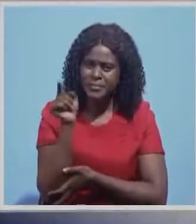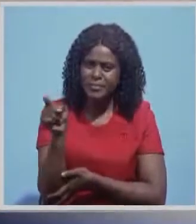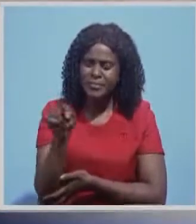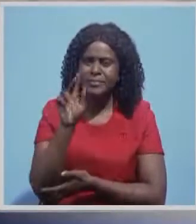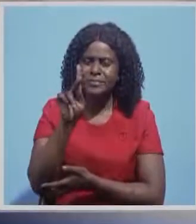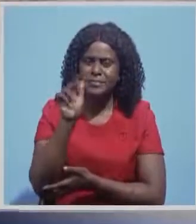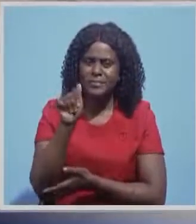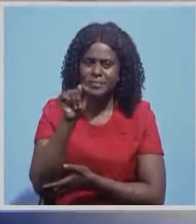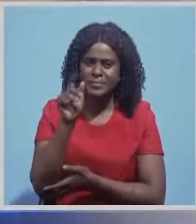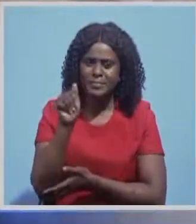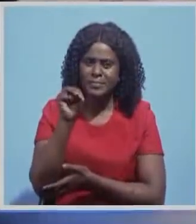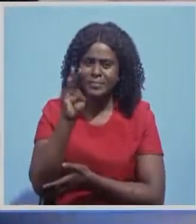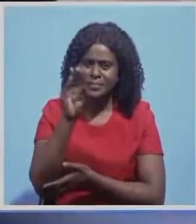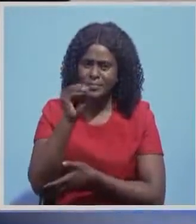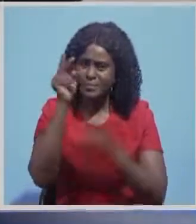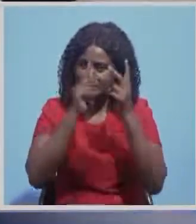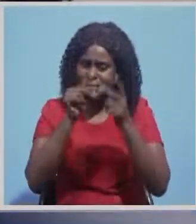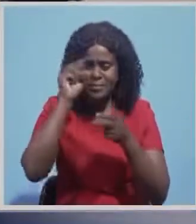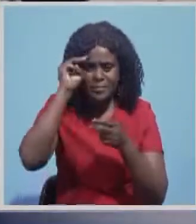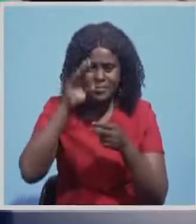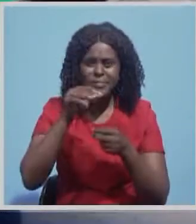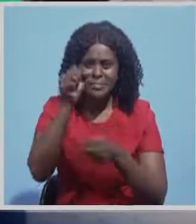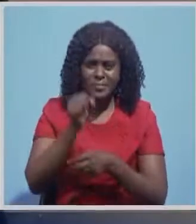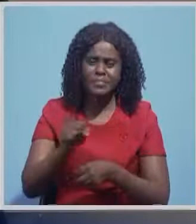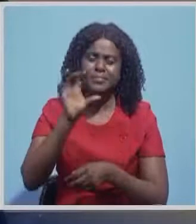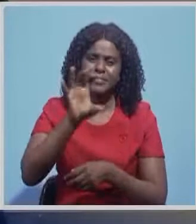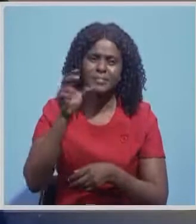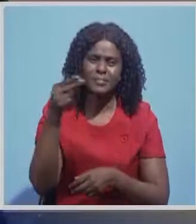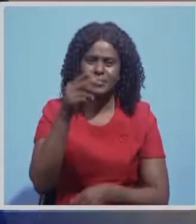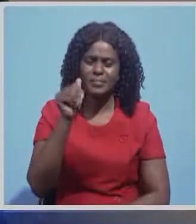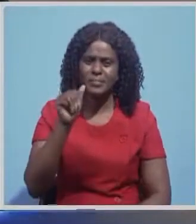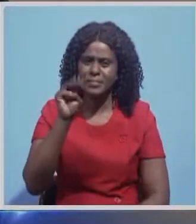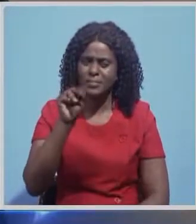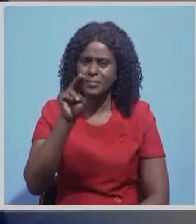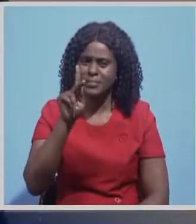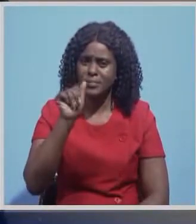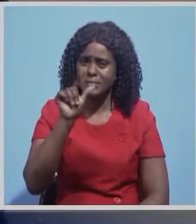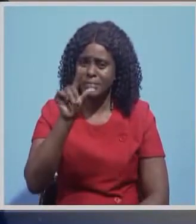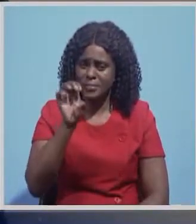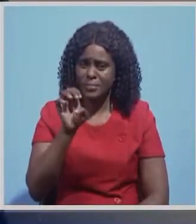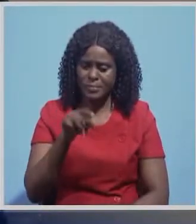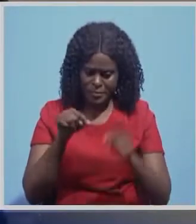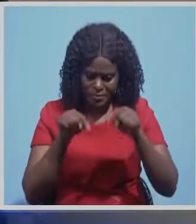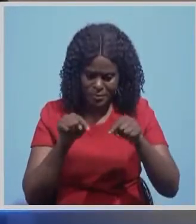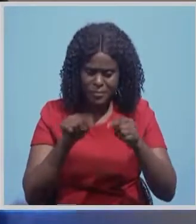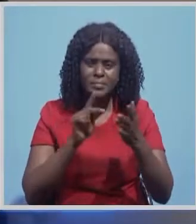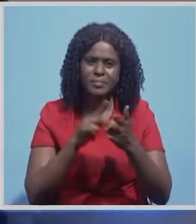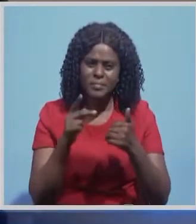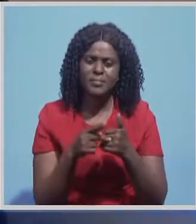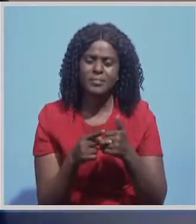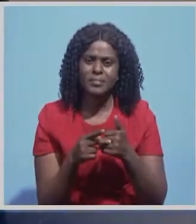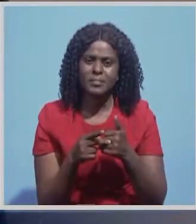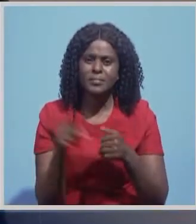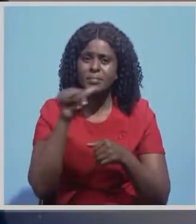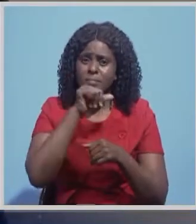Katambu Pede Kete's call on Southern Province Minister, Dr. Edify Hamkale. We've put upfront funding on this program to see also if the